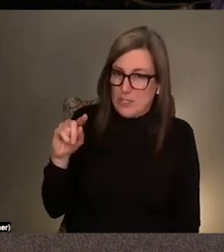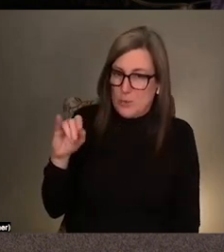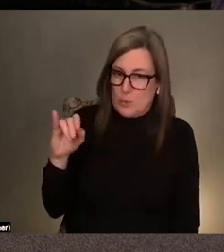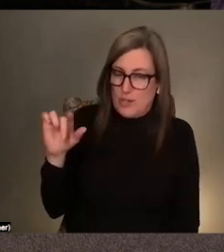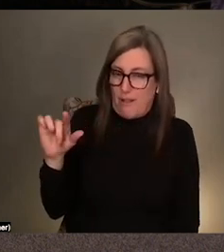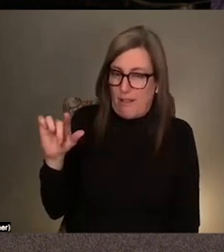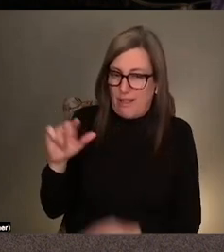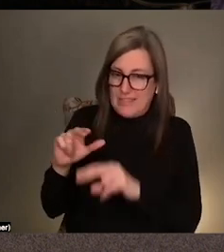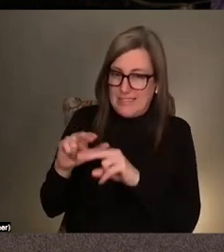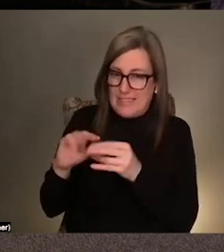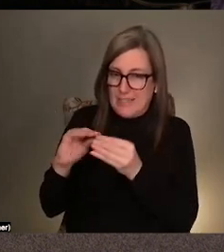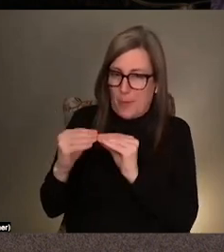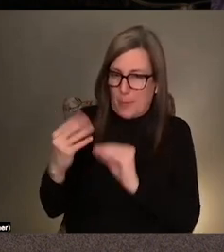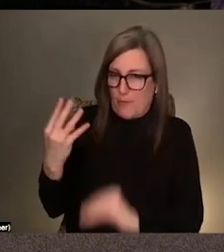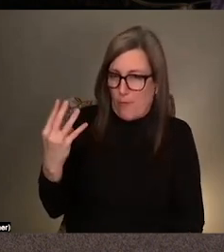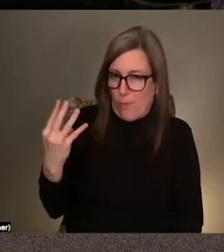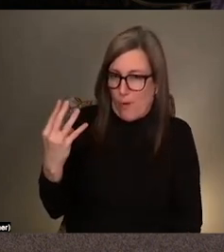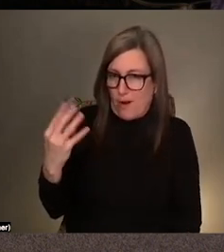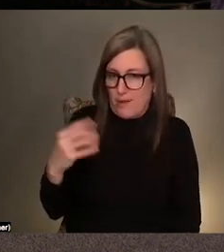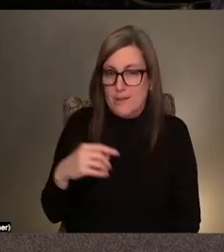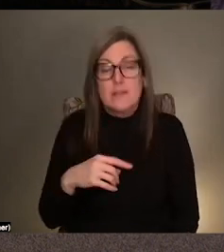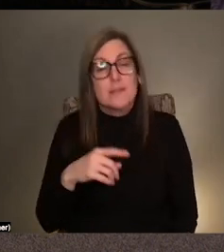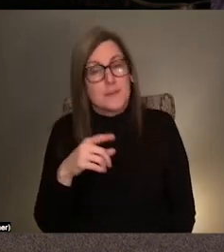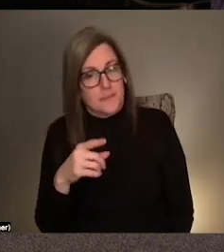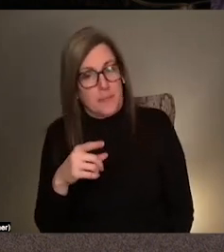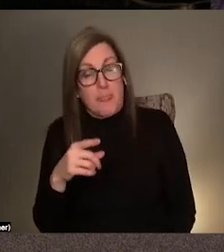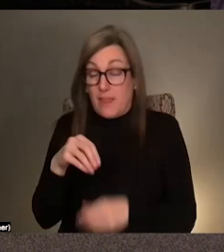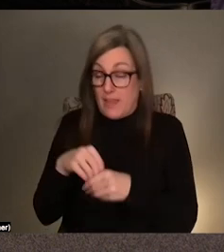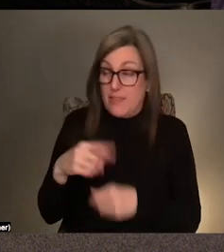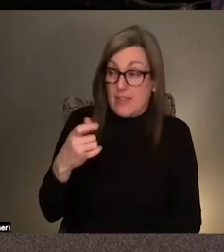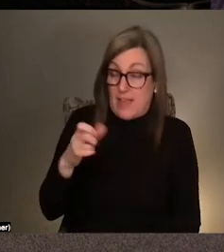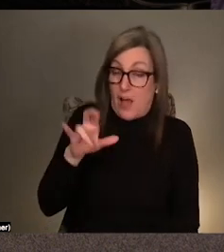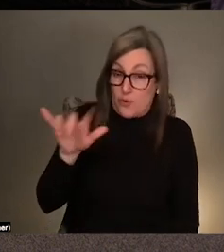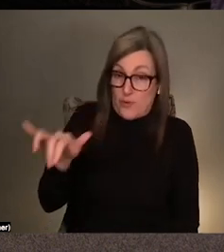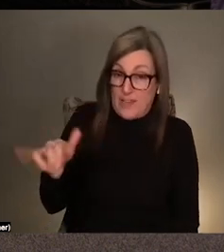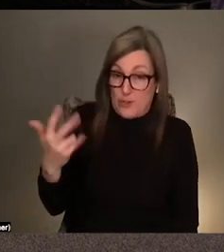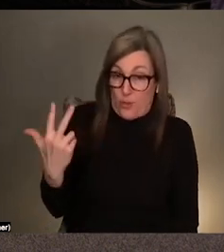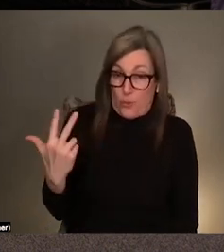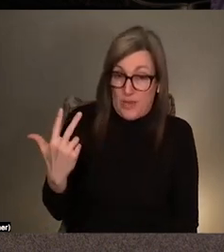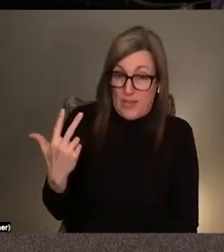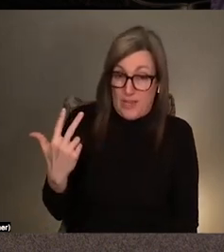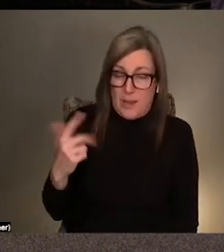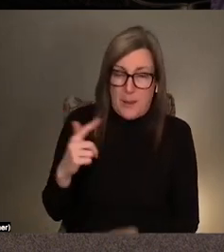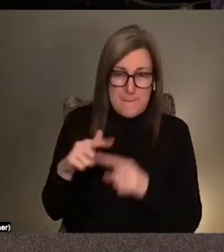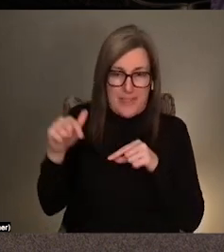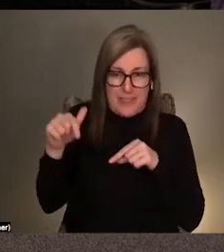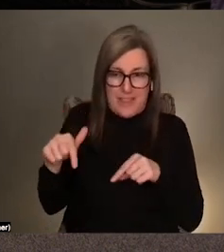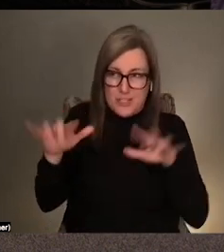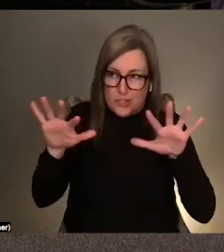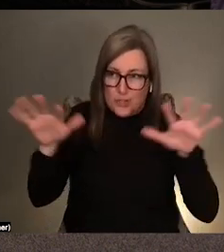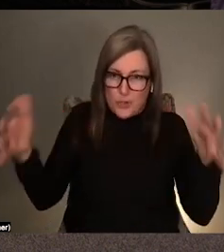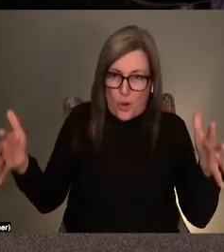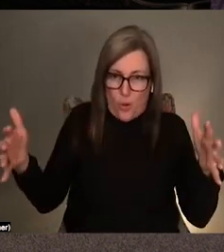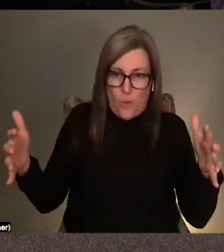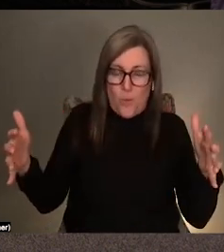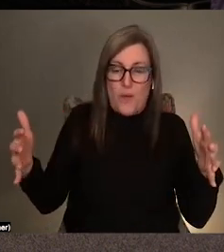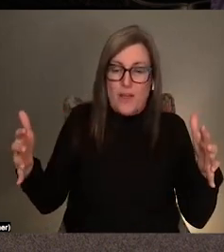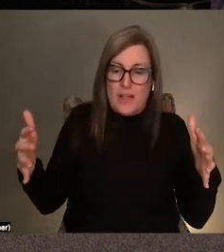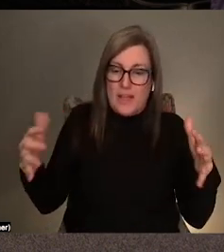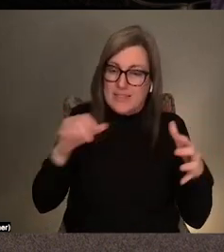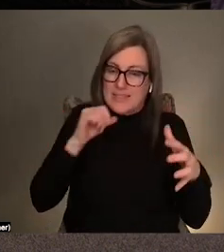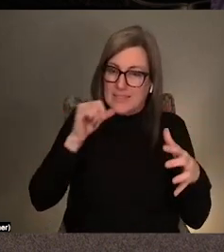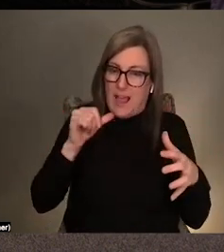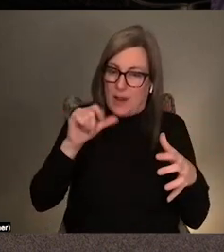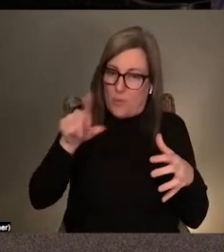Because in the gallery, there are three, right? But this show has kind of moved beyond the gallery a little bit. And